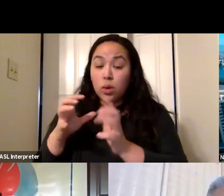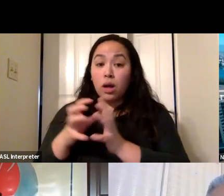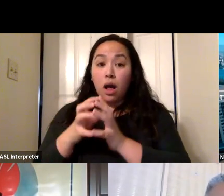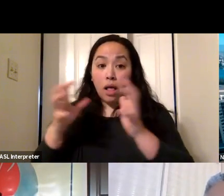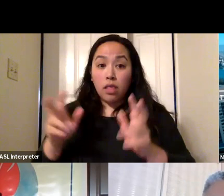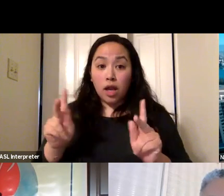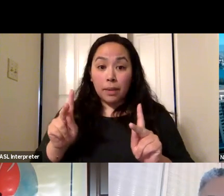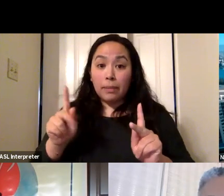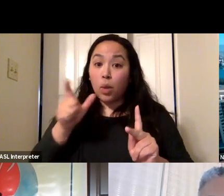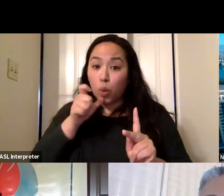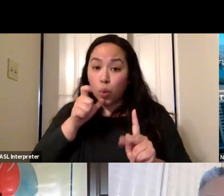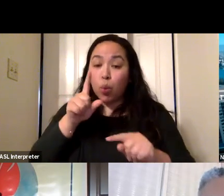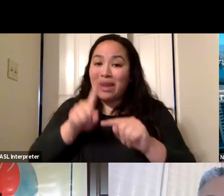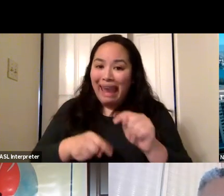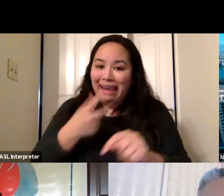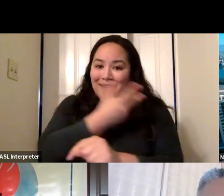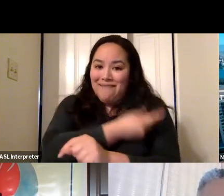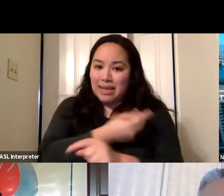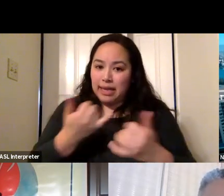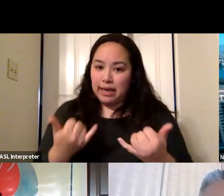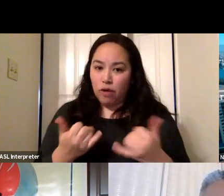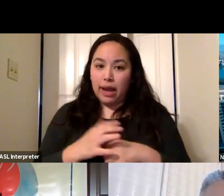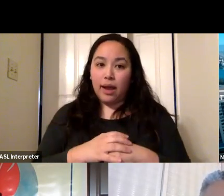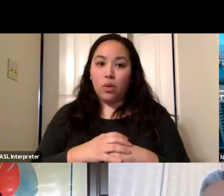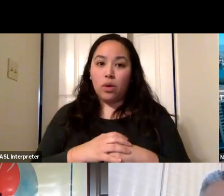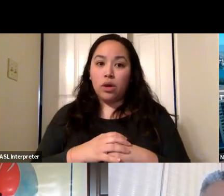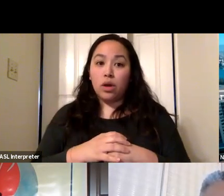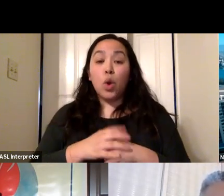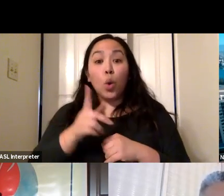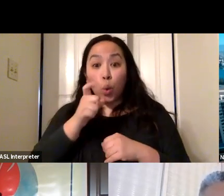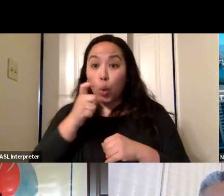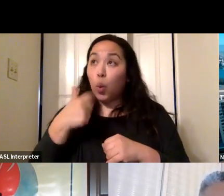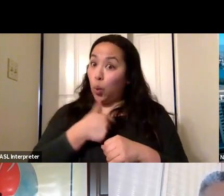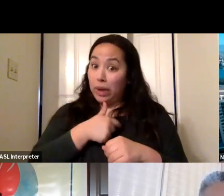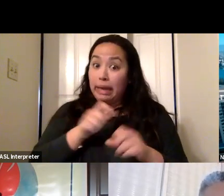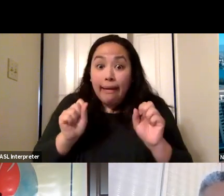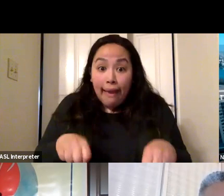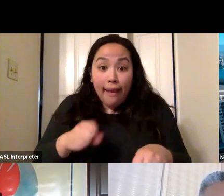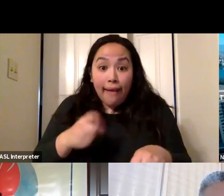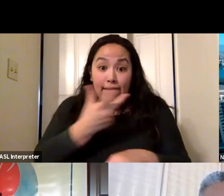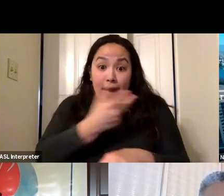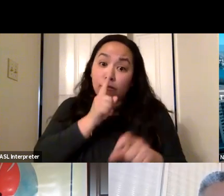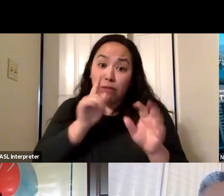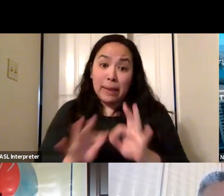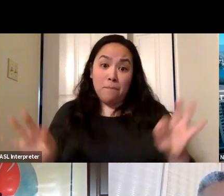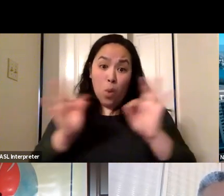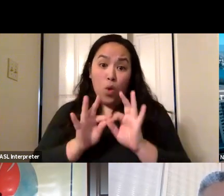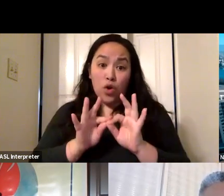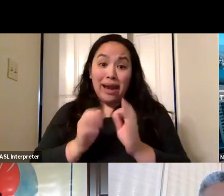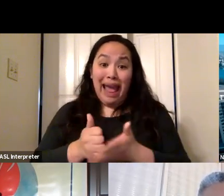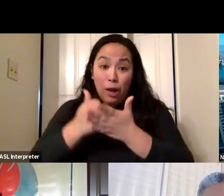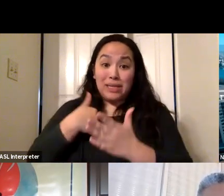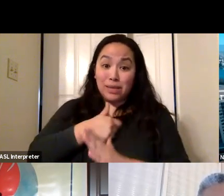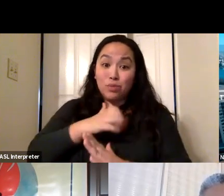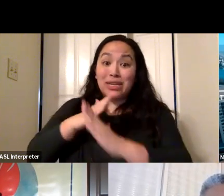can't get vaccinated right away. And that's why we need to, you know, those of us who can get vaccinated, it's really important because it helps us protect them.